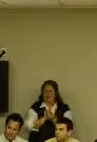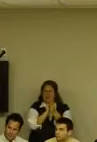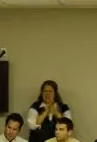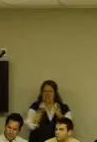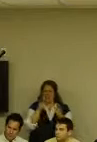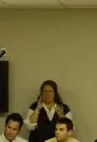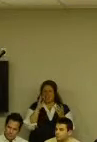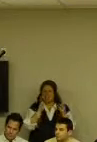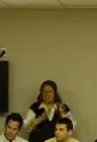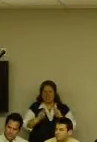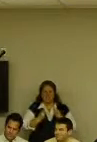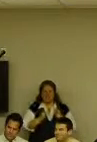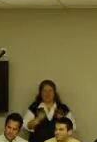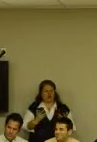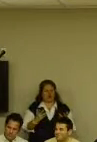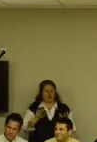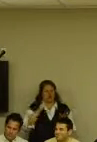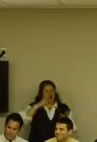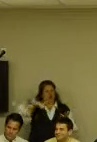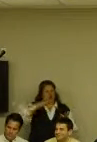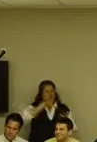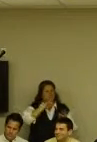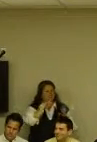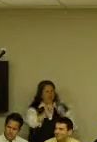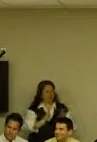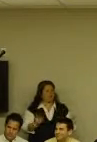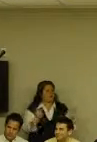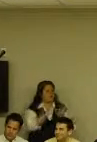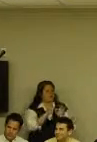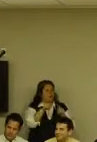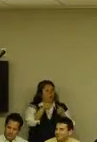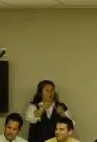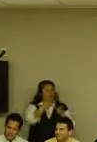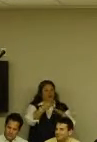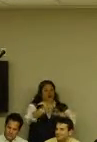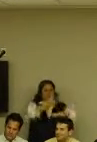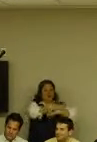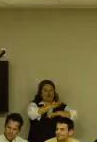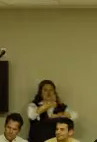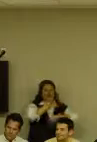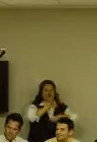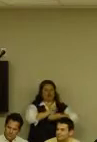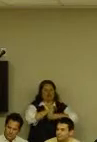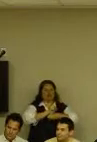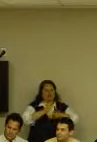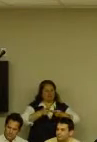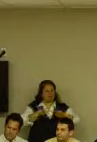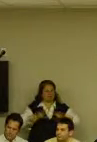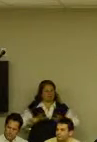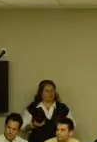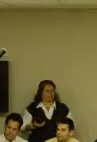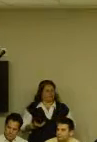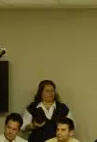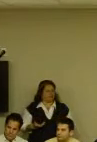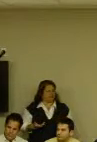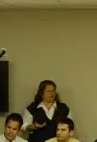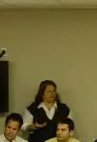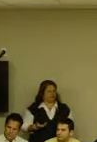networking. And all those things are really, really important when you want to improve your job, your workplace, or